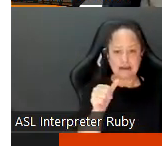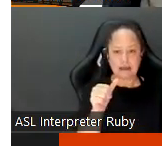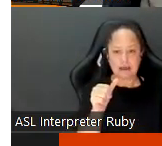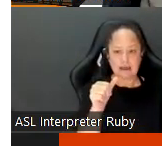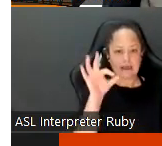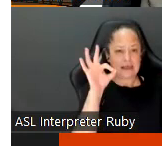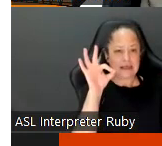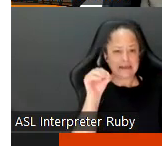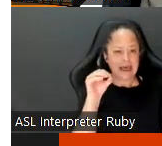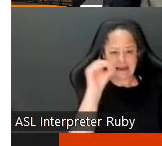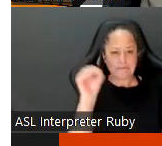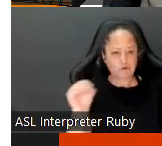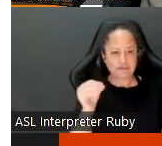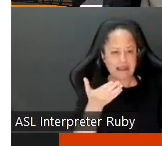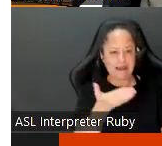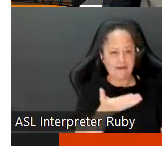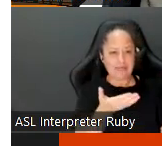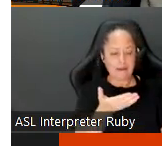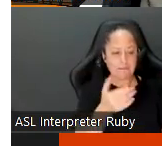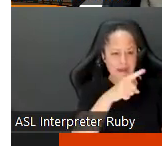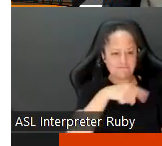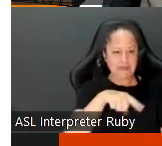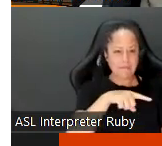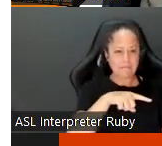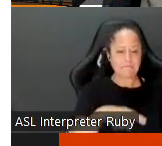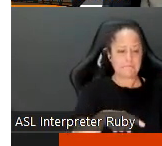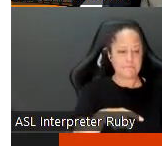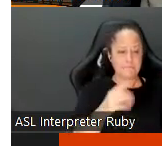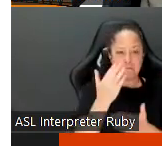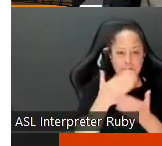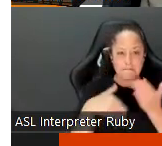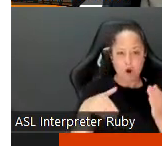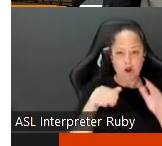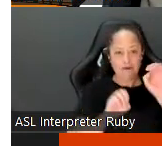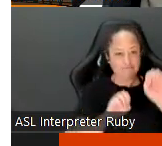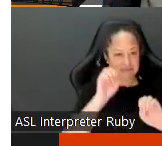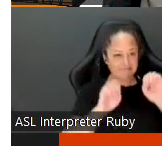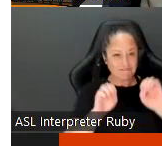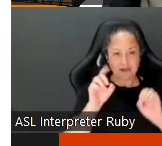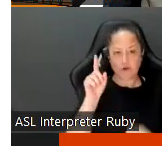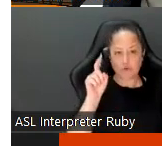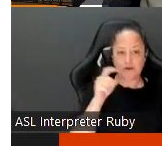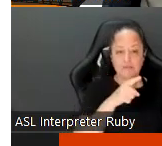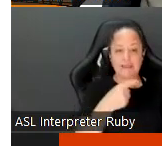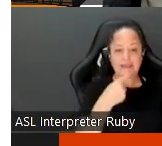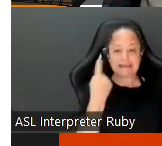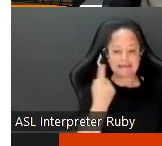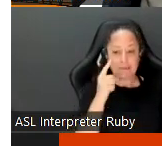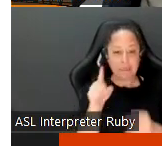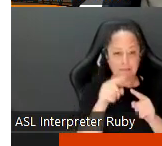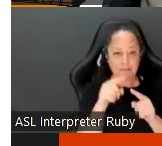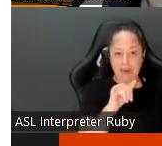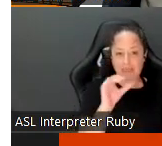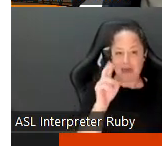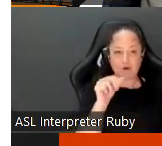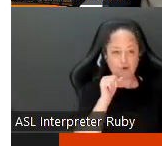above then is it like is part of the evaluation like they can say something about it or no